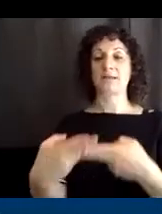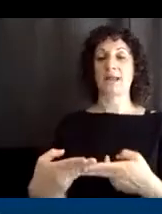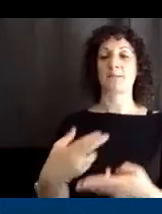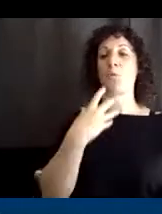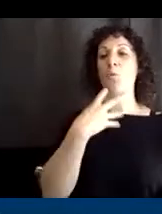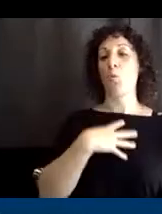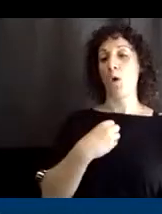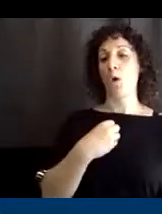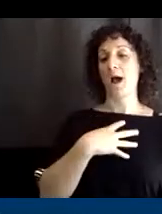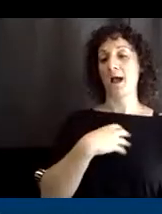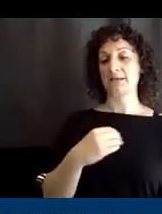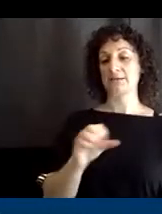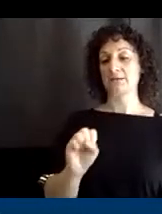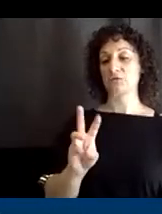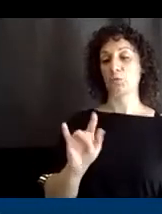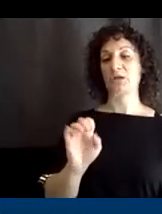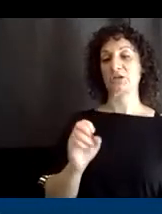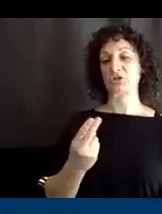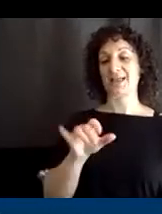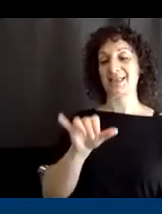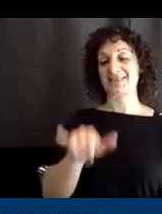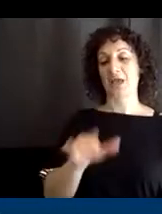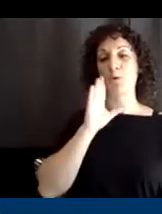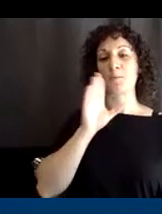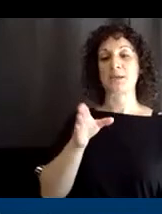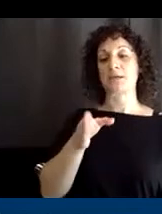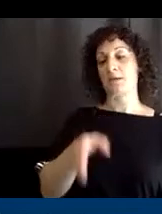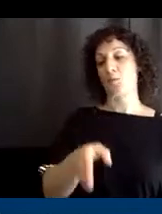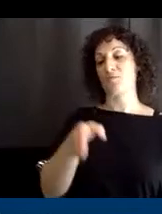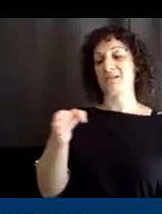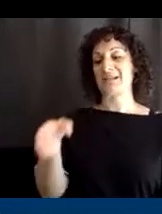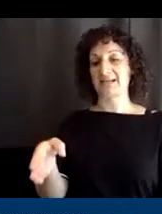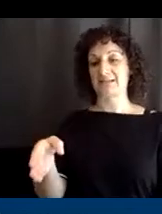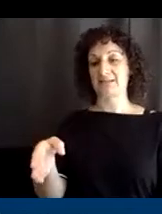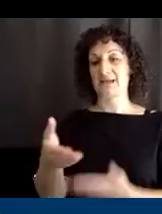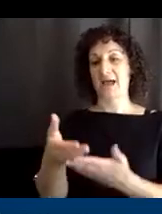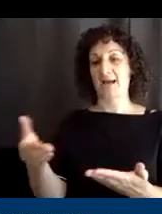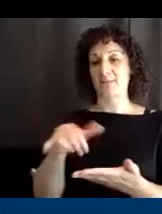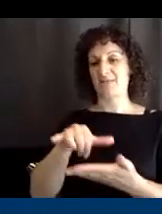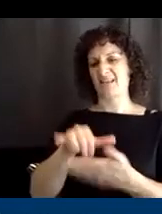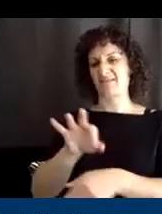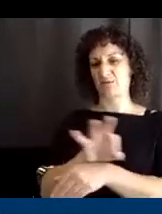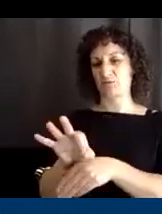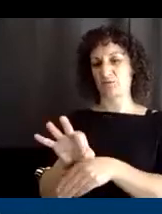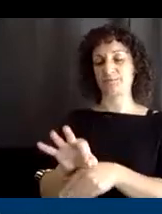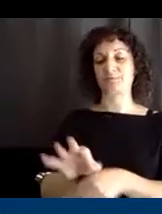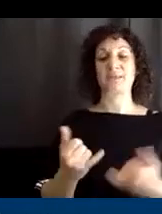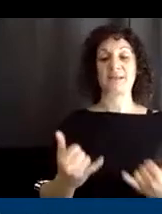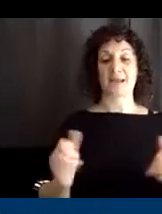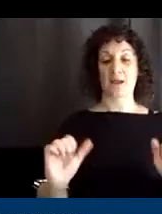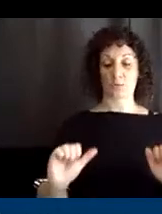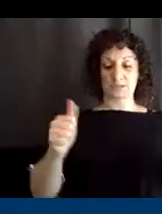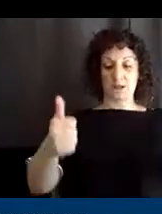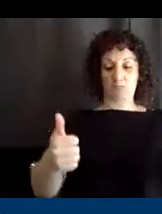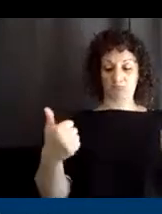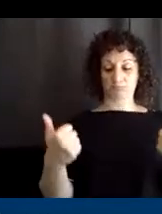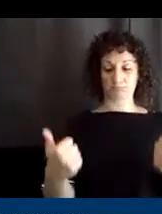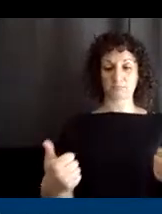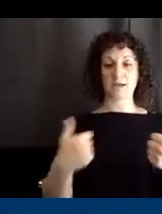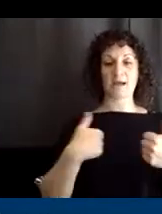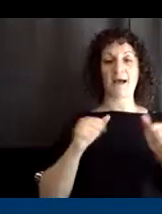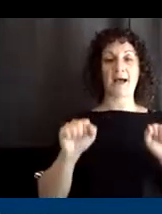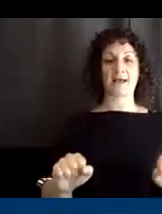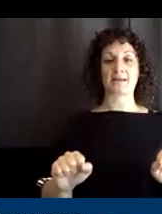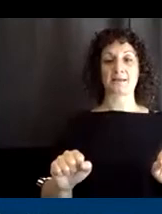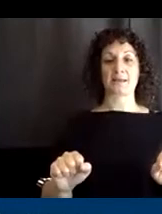choose move to next item as the function. Now that the switch control features have been set up, I'm able to navigate to